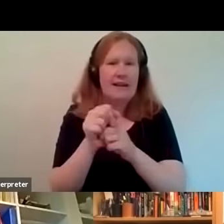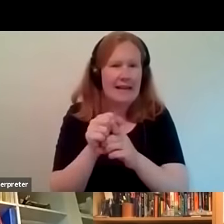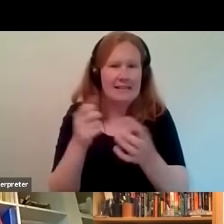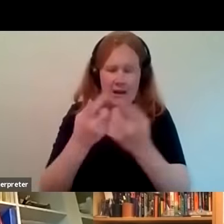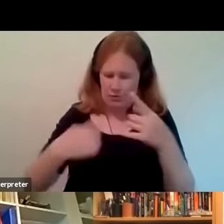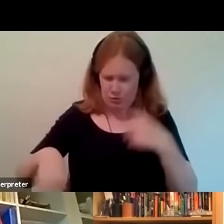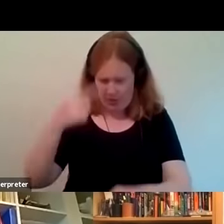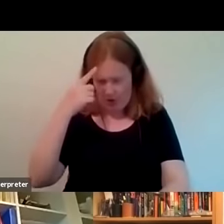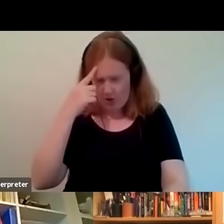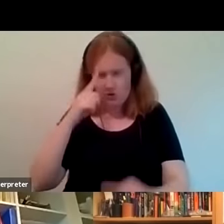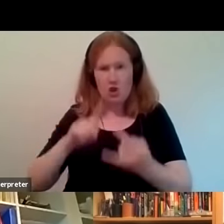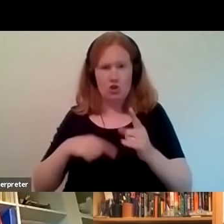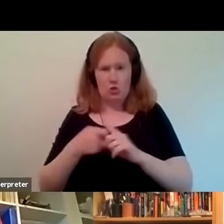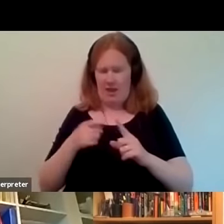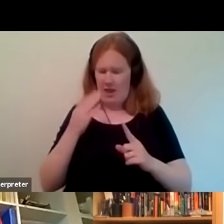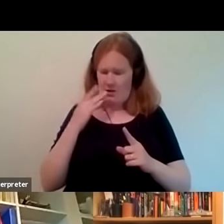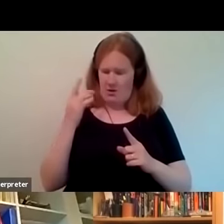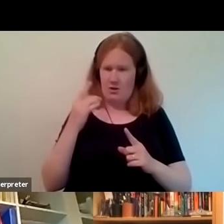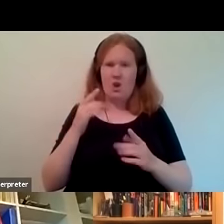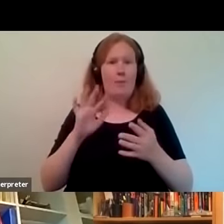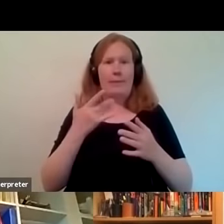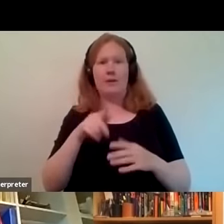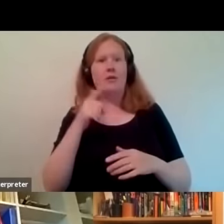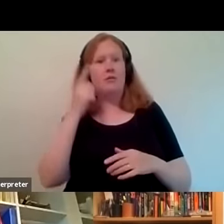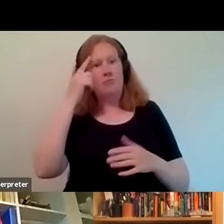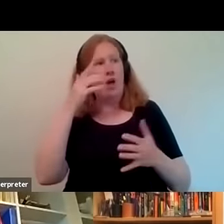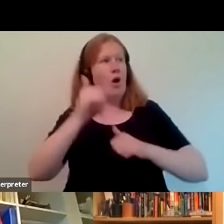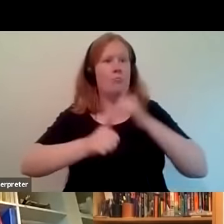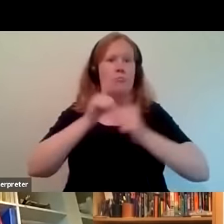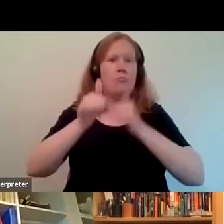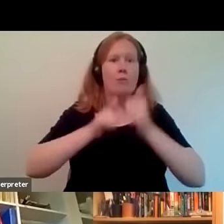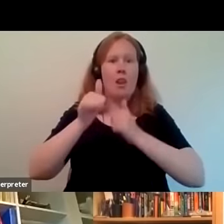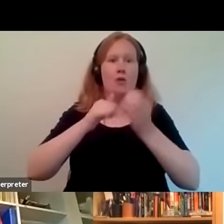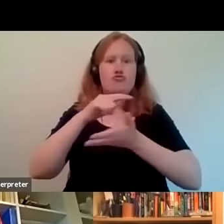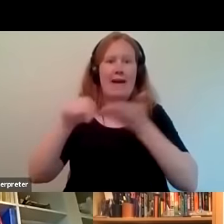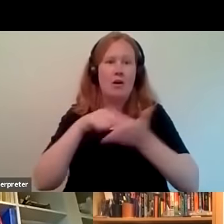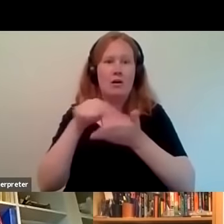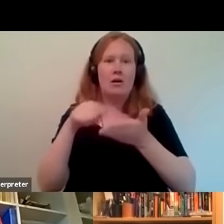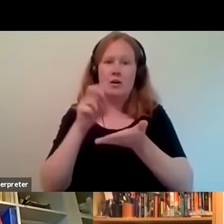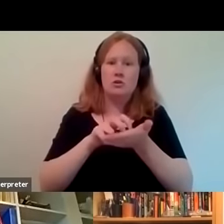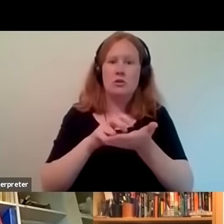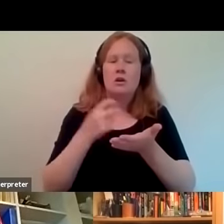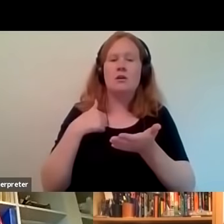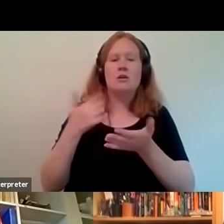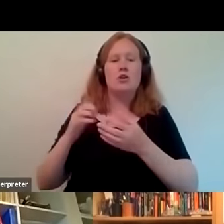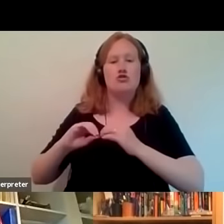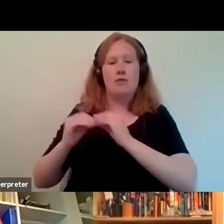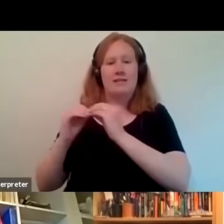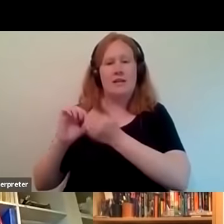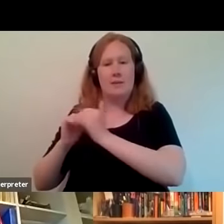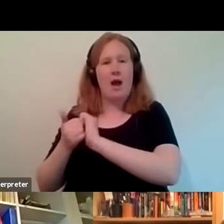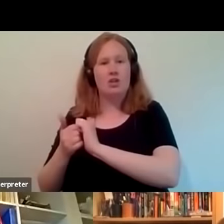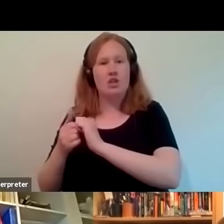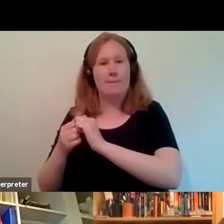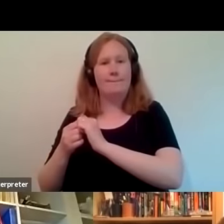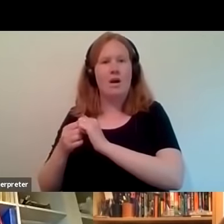are in the uk even if you have a popular record um i was i'm currently creating partnership with the smithsonian in washington